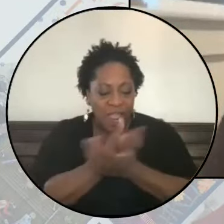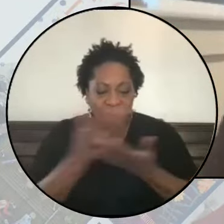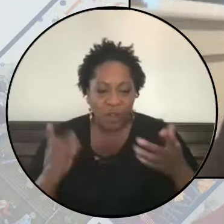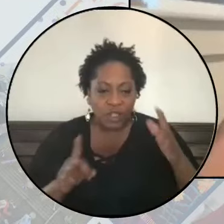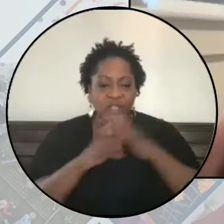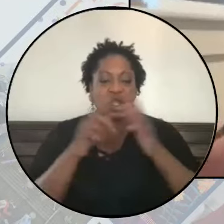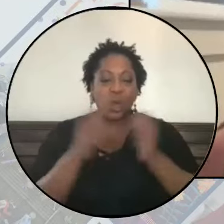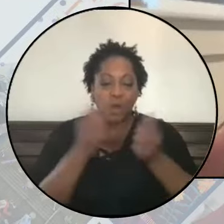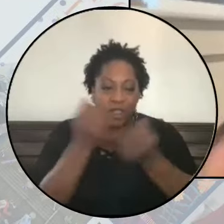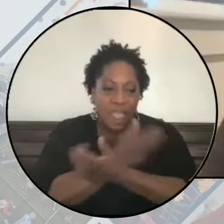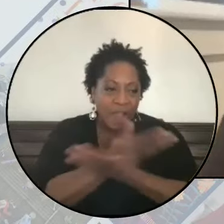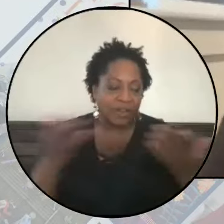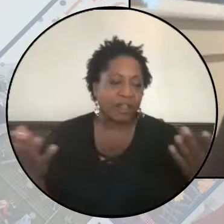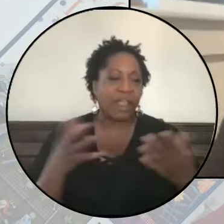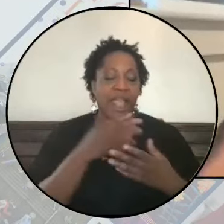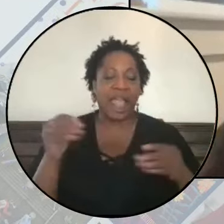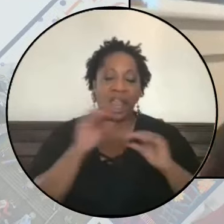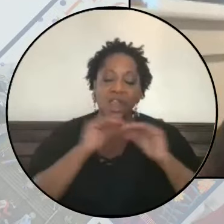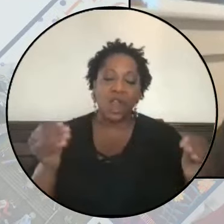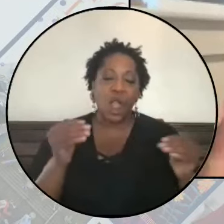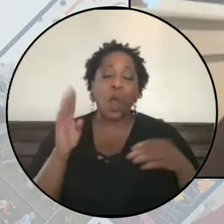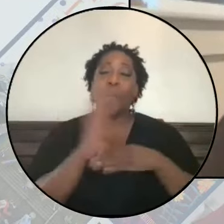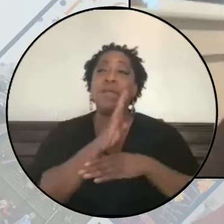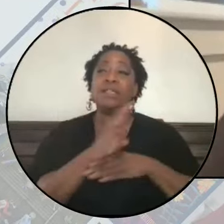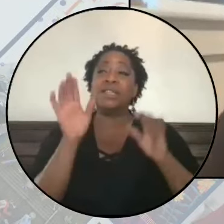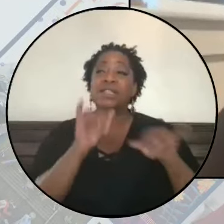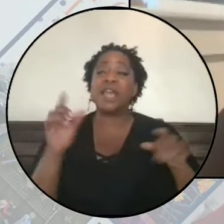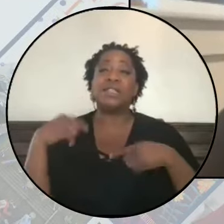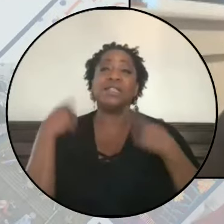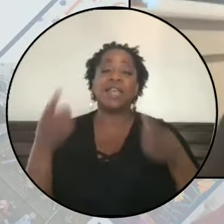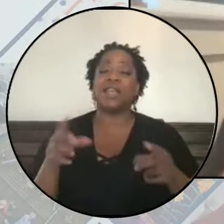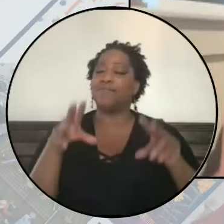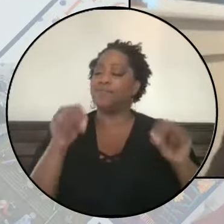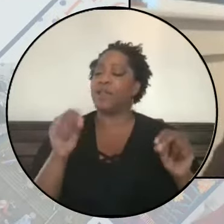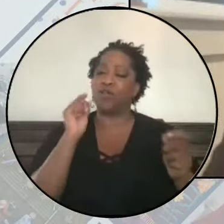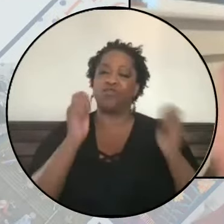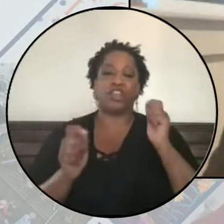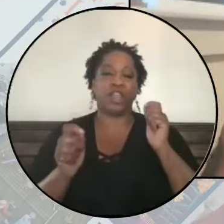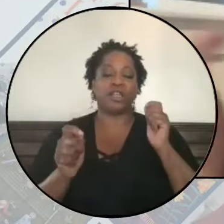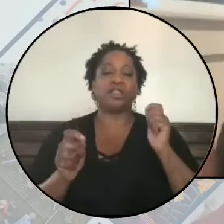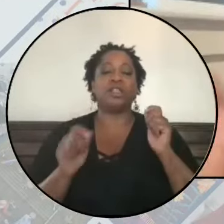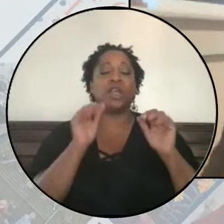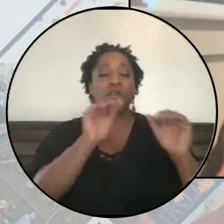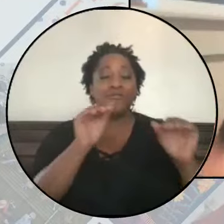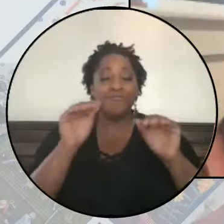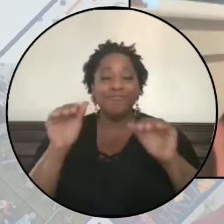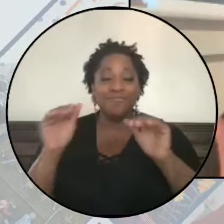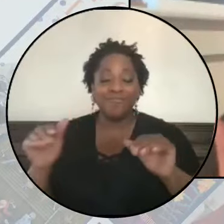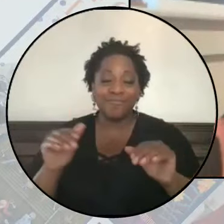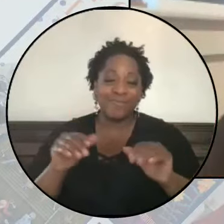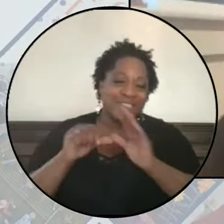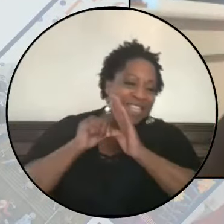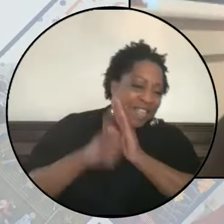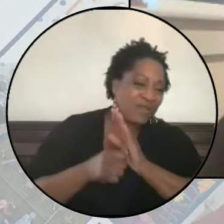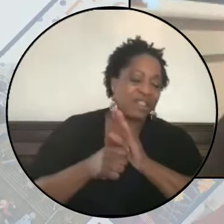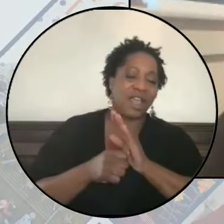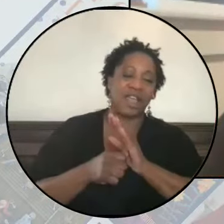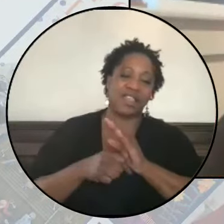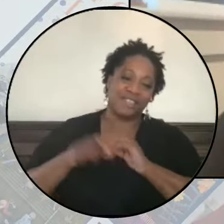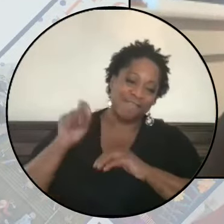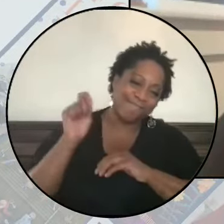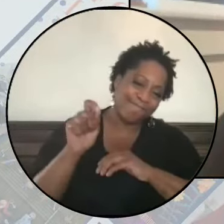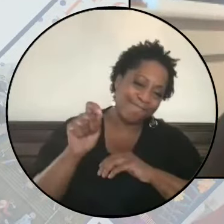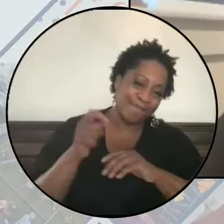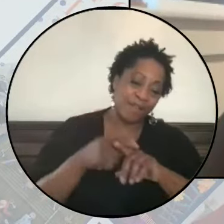everything, and there can be no, like, business as usual, as many have said. So I just wanted to remind, just a final underscore that, like,